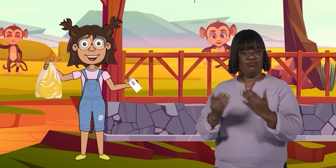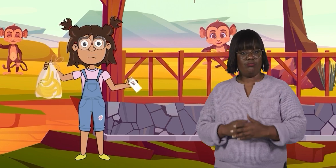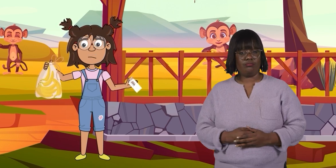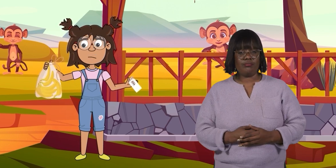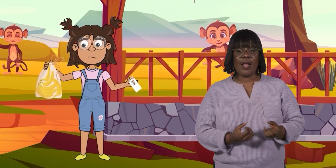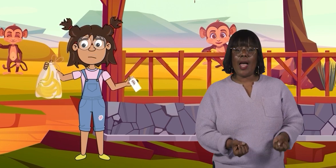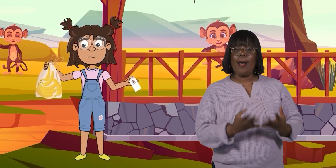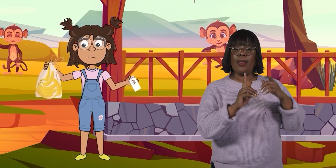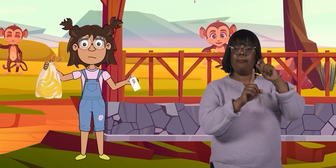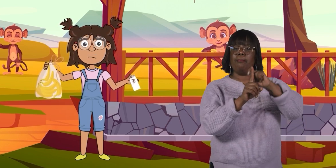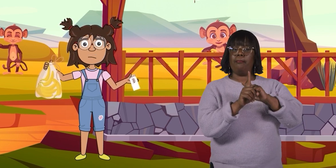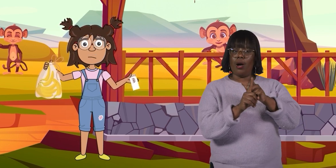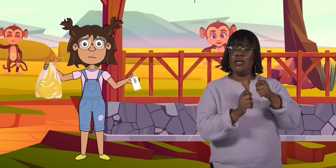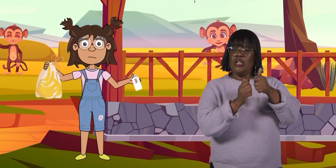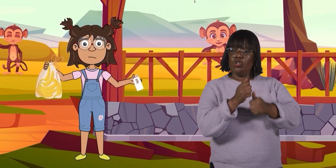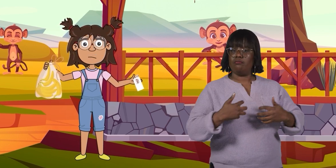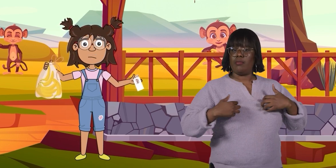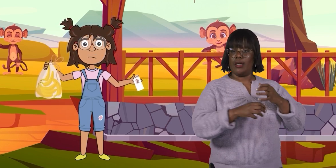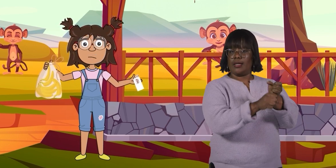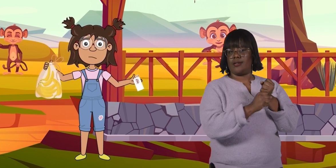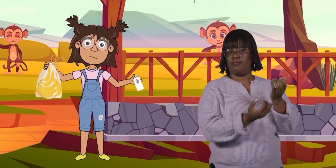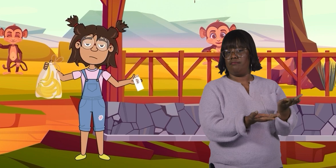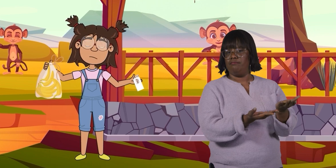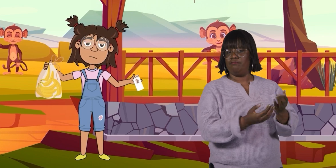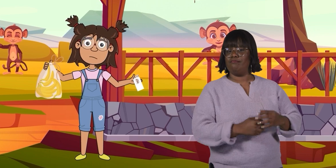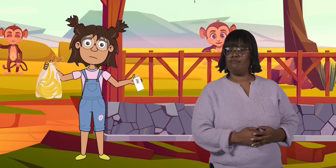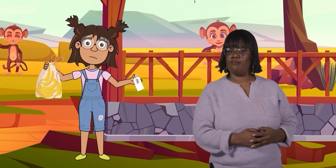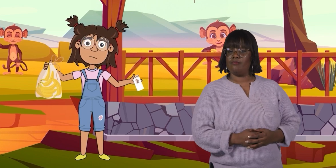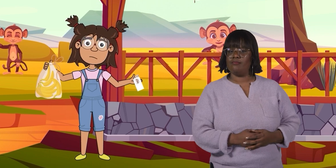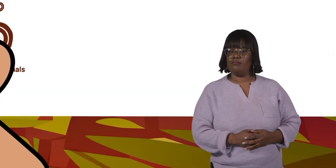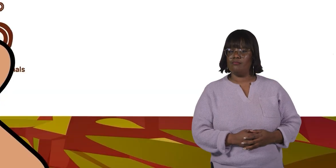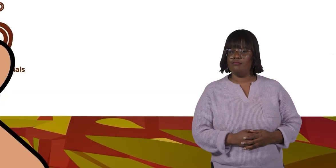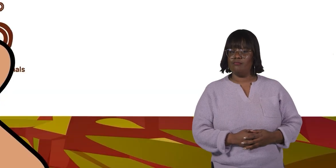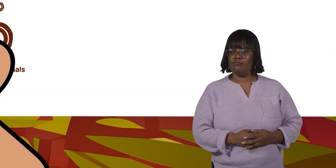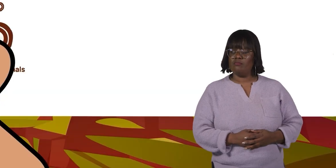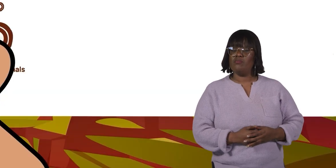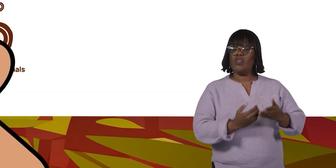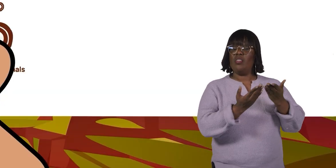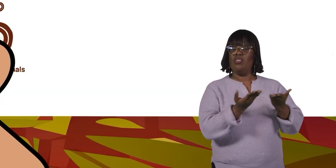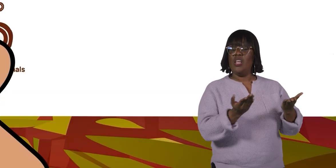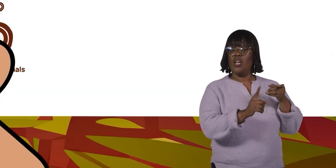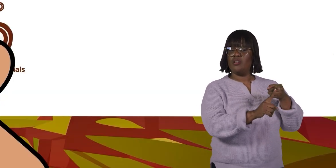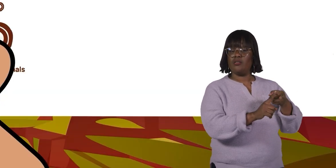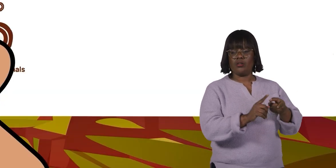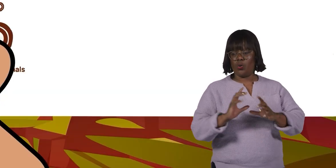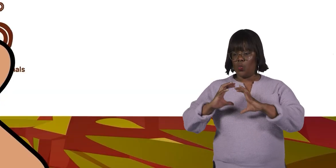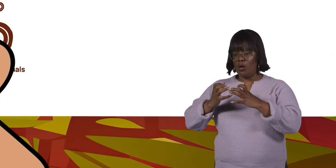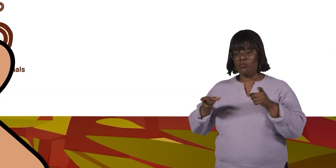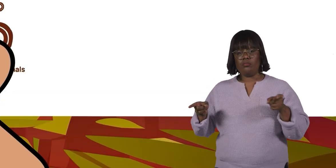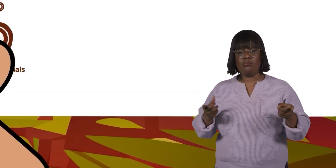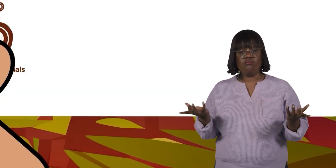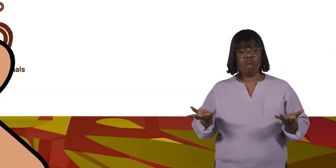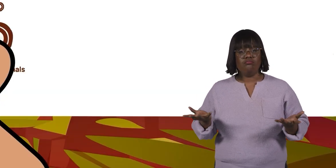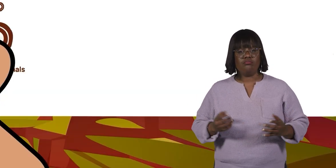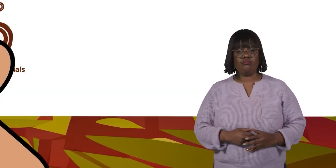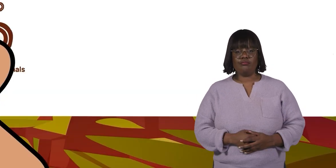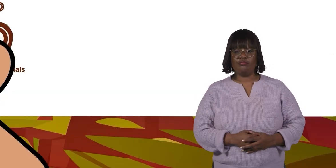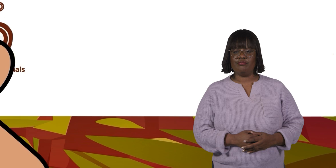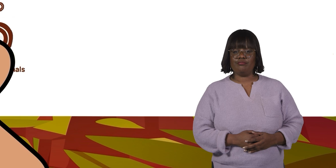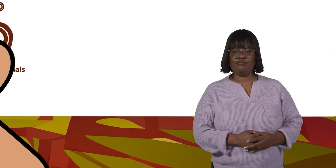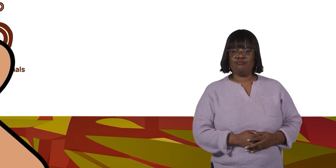How many bananas does each monkey get? What are the objects, and what are the groups?